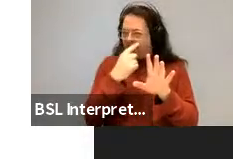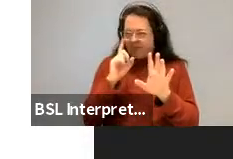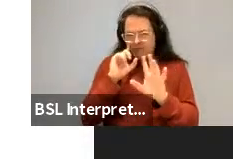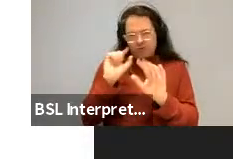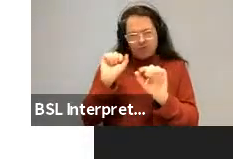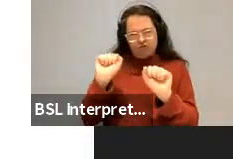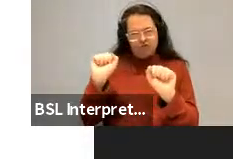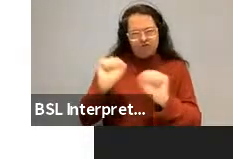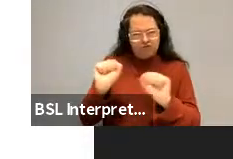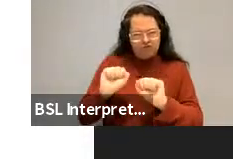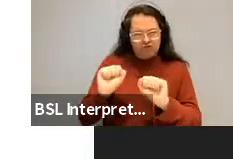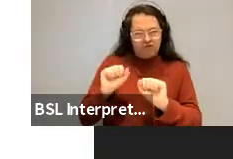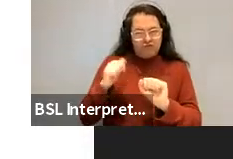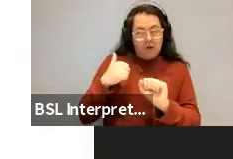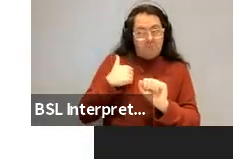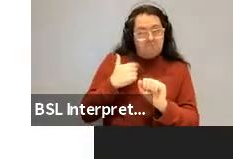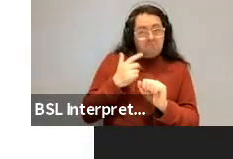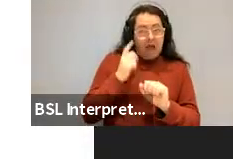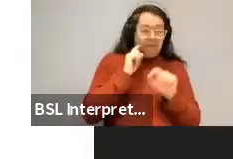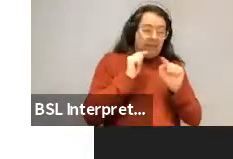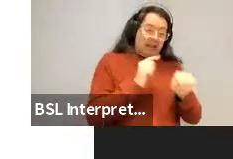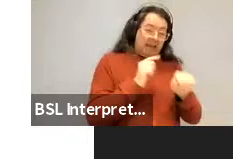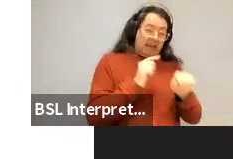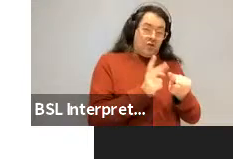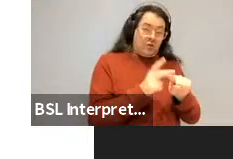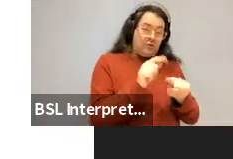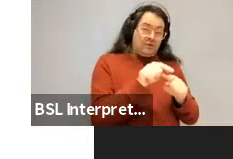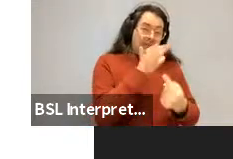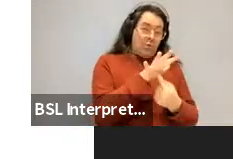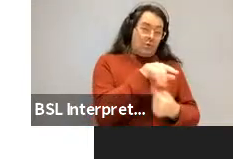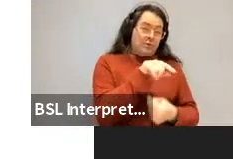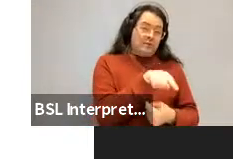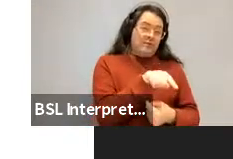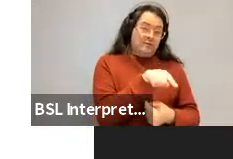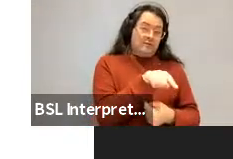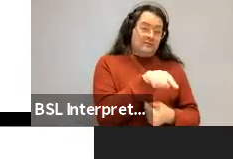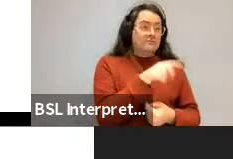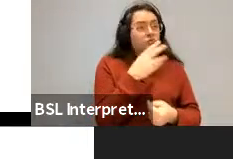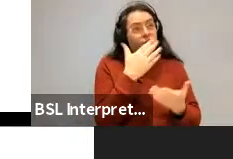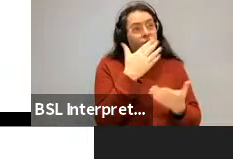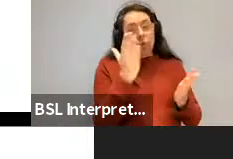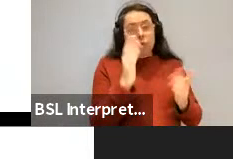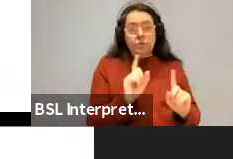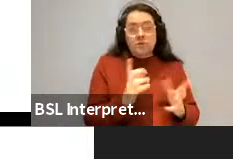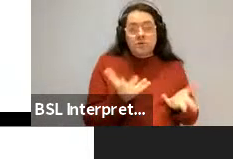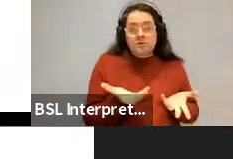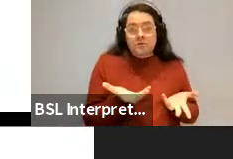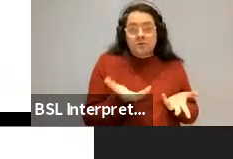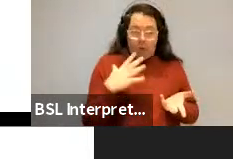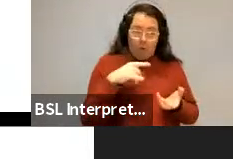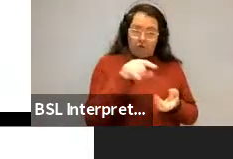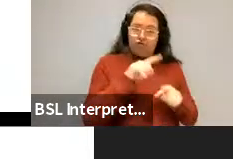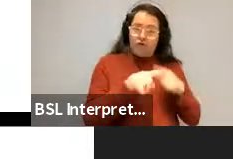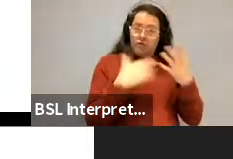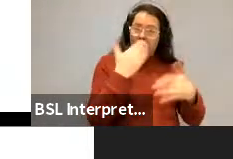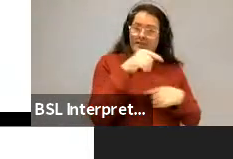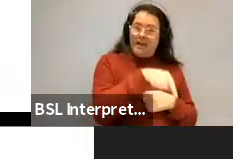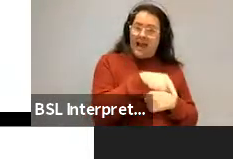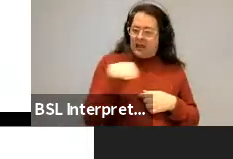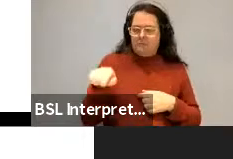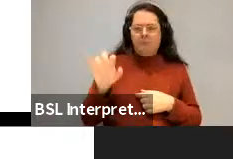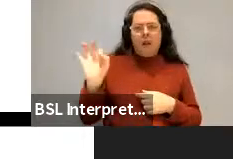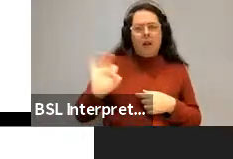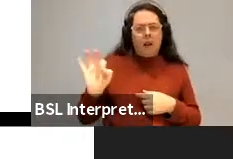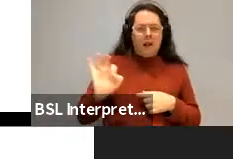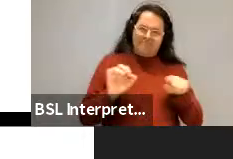not, you know, I'm just going to, so frequency I think is a very important part of language. We probably want to account for that. In